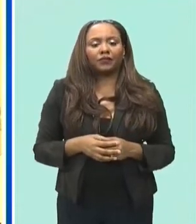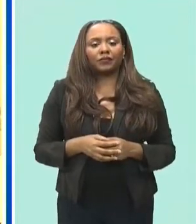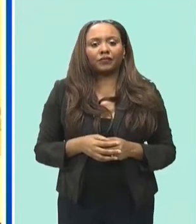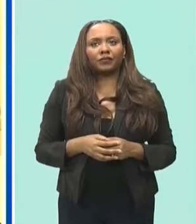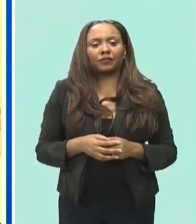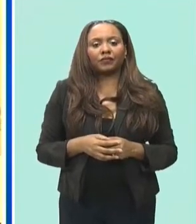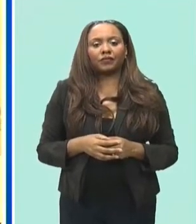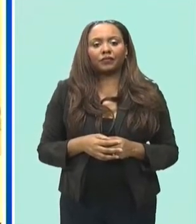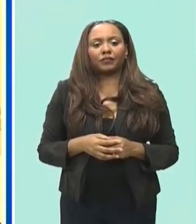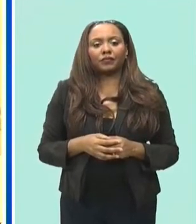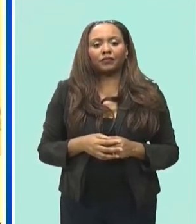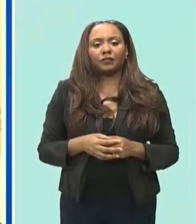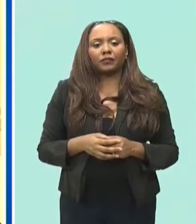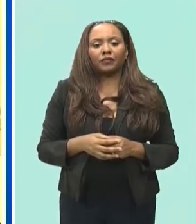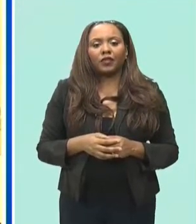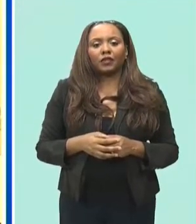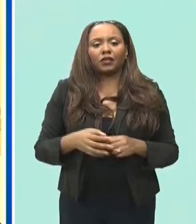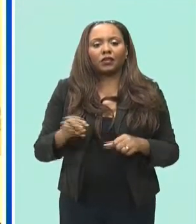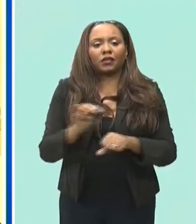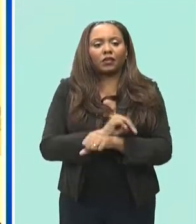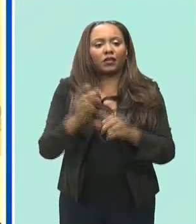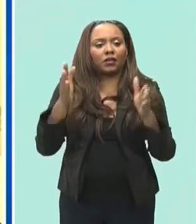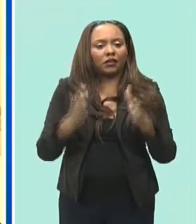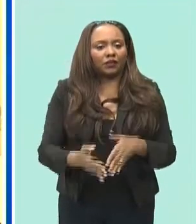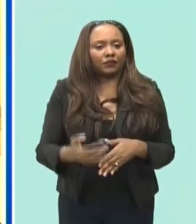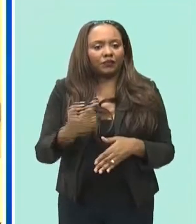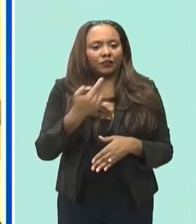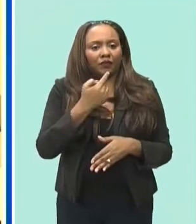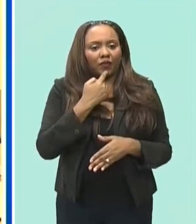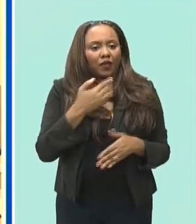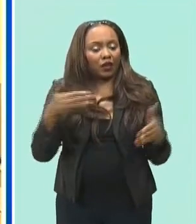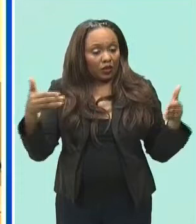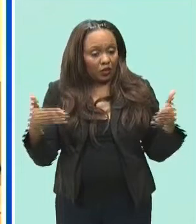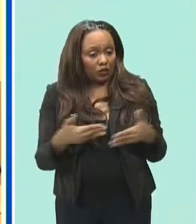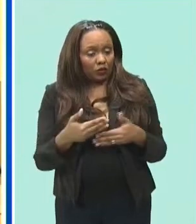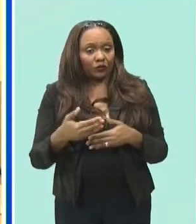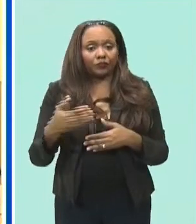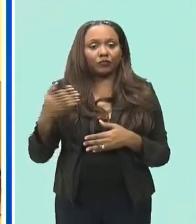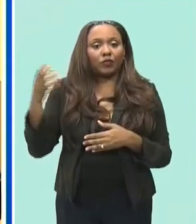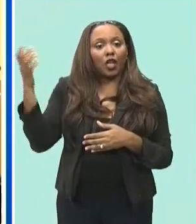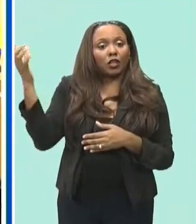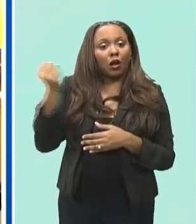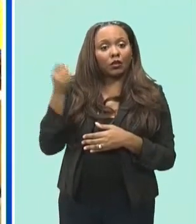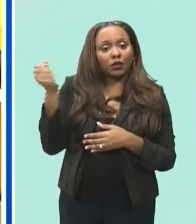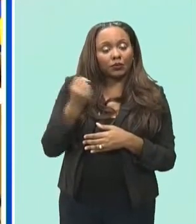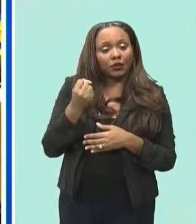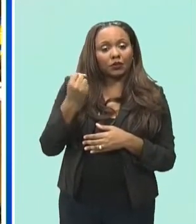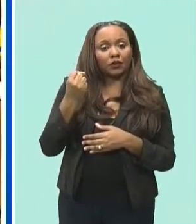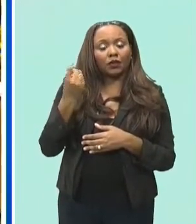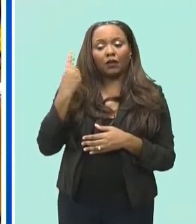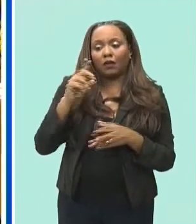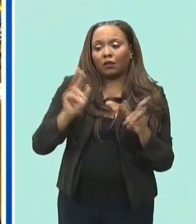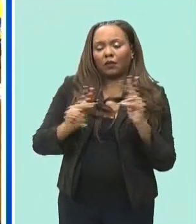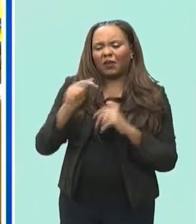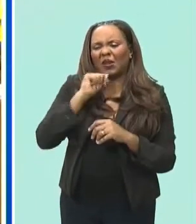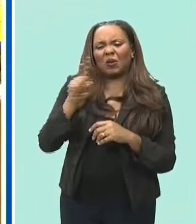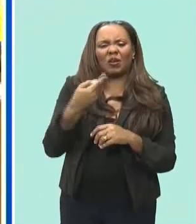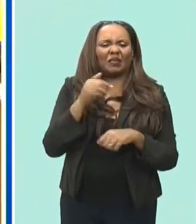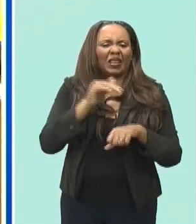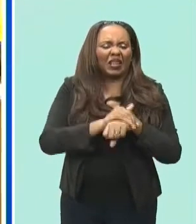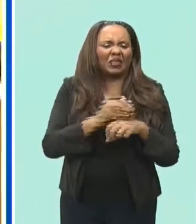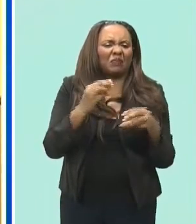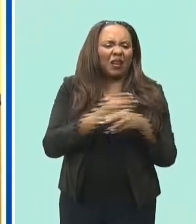and minister bradshaw says the ministry is also considering introducing scholarships for people who excel in technological and vocational fields